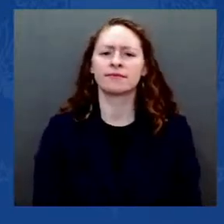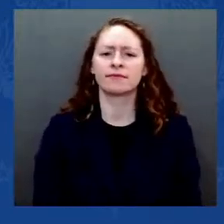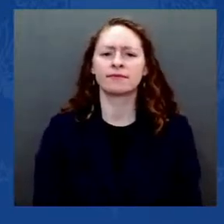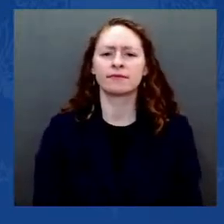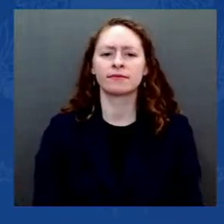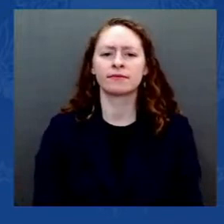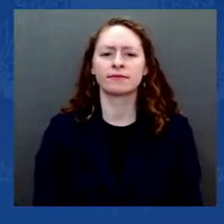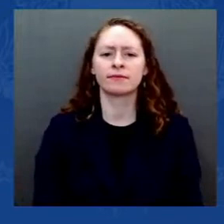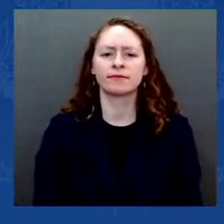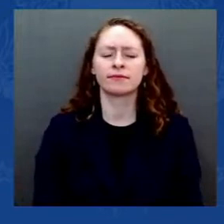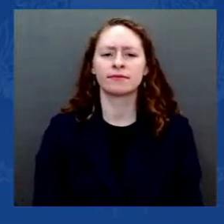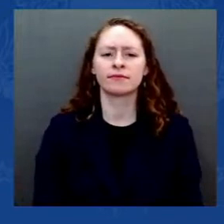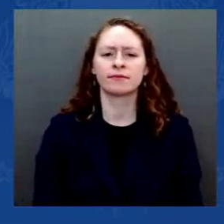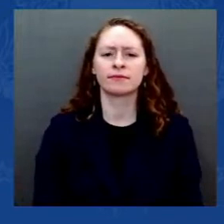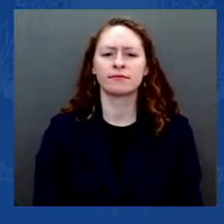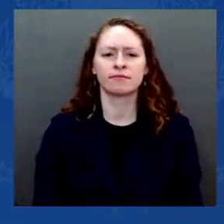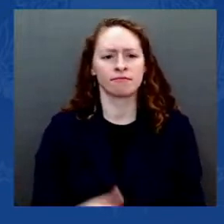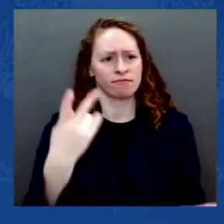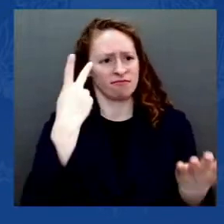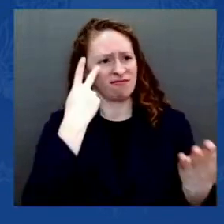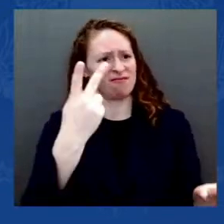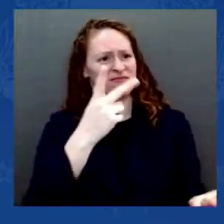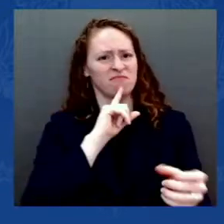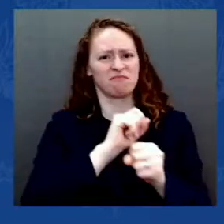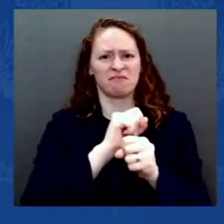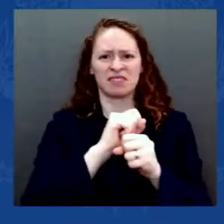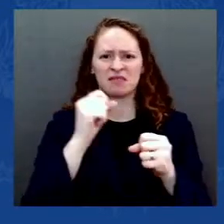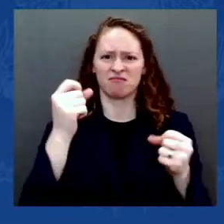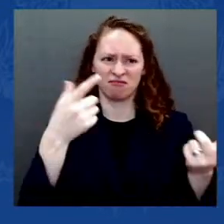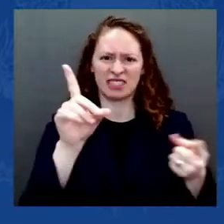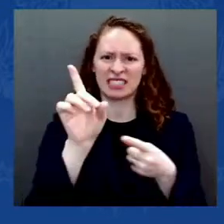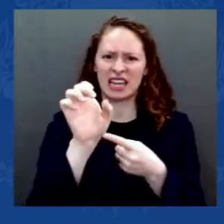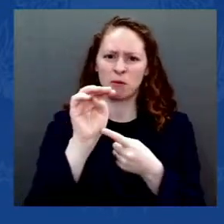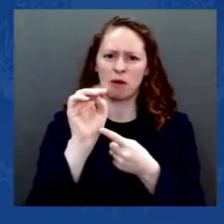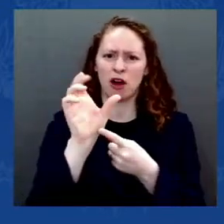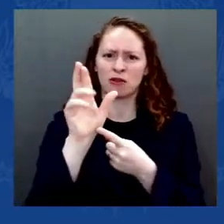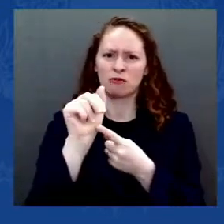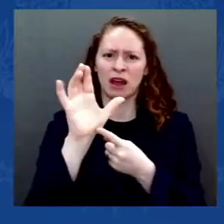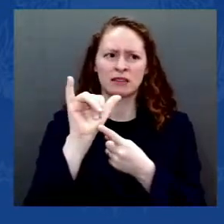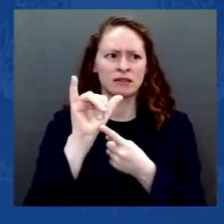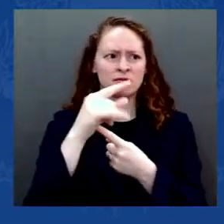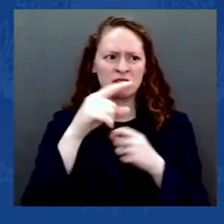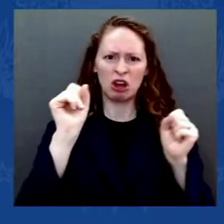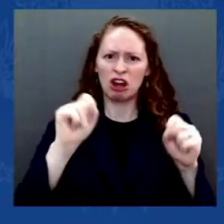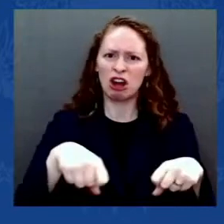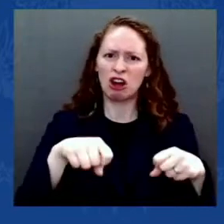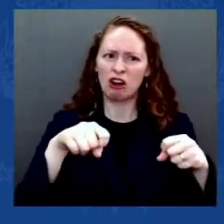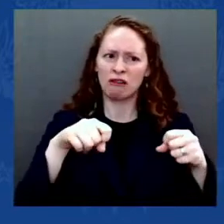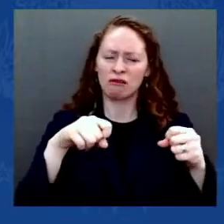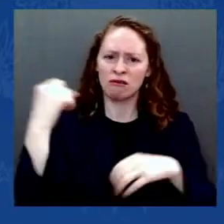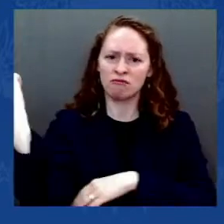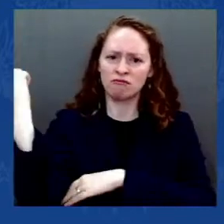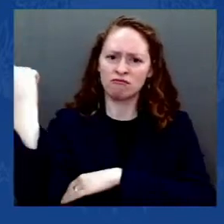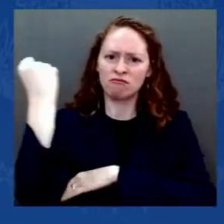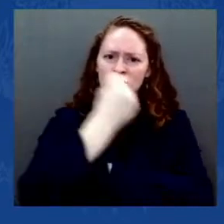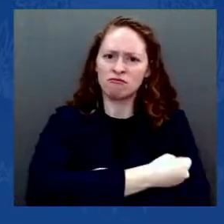the lawlessness, the violence, the chaos.